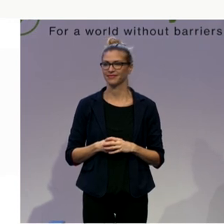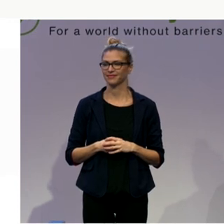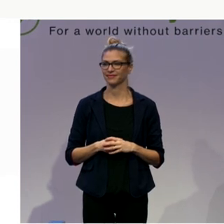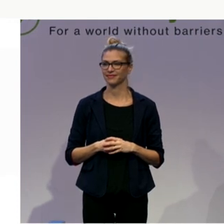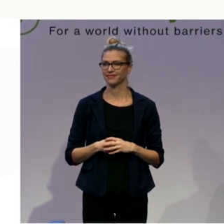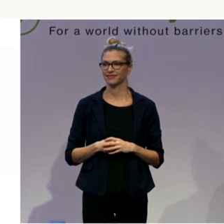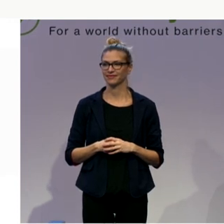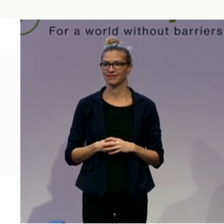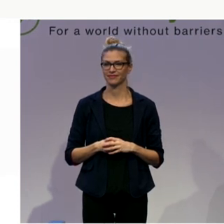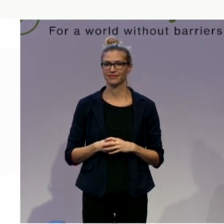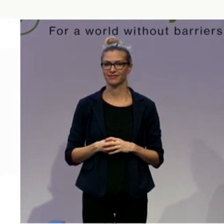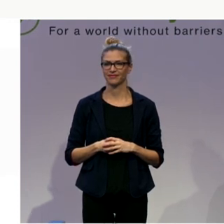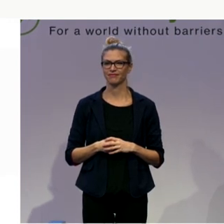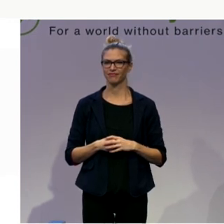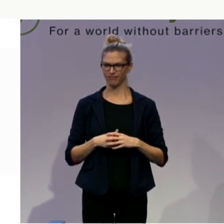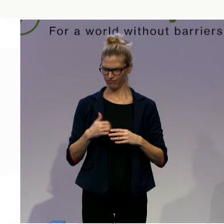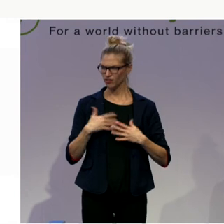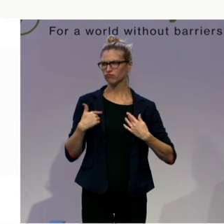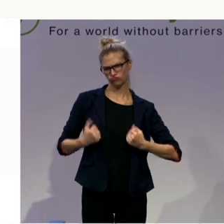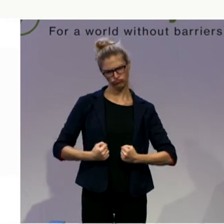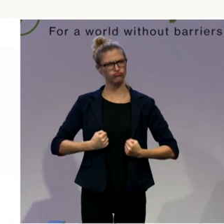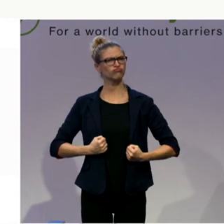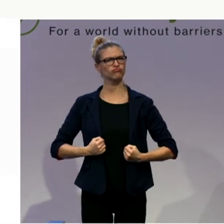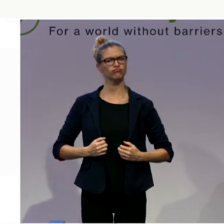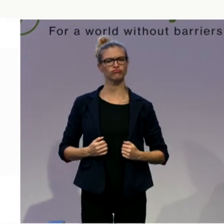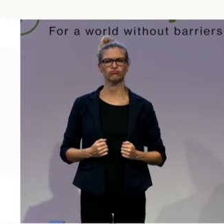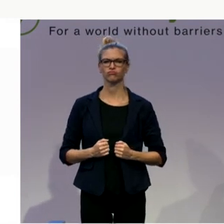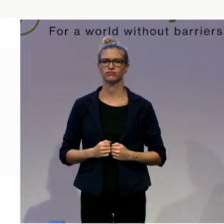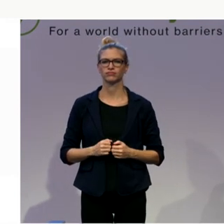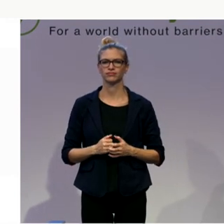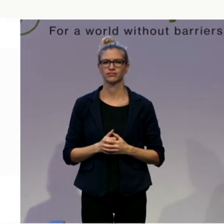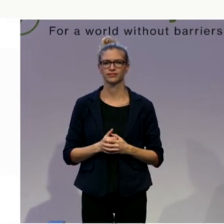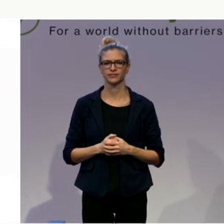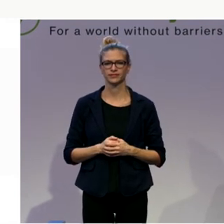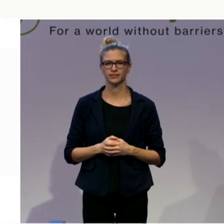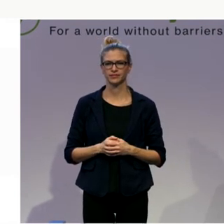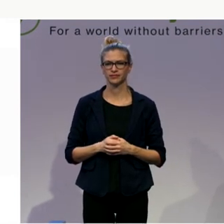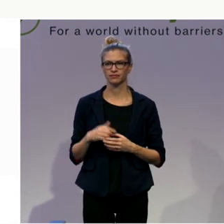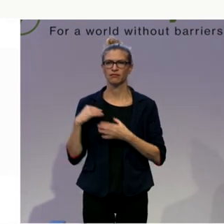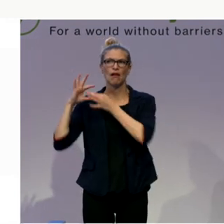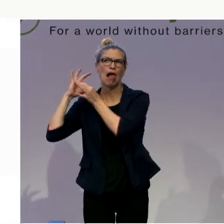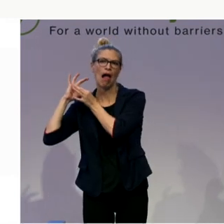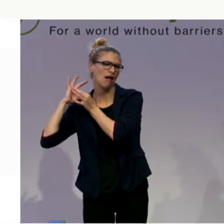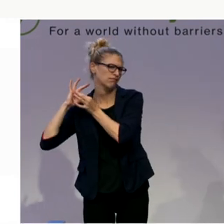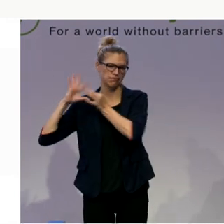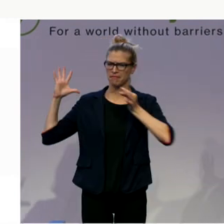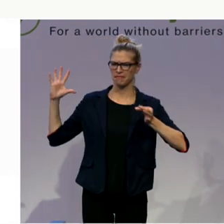They are very strong now because they are out. They are independent. They can feel it. They